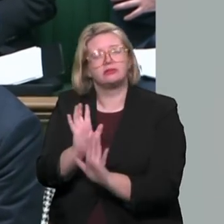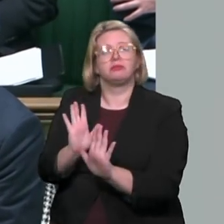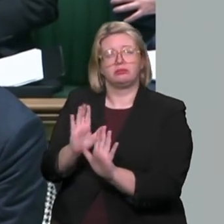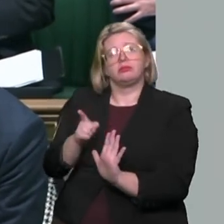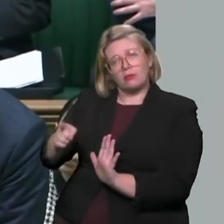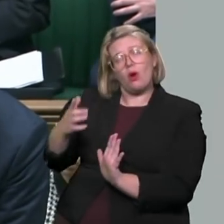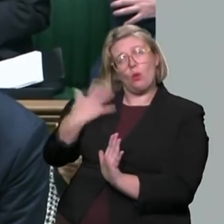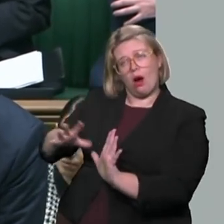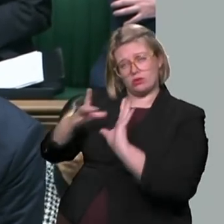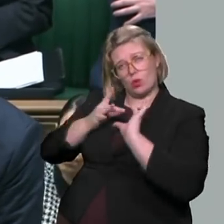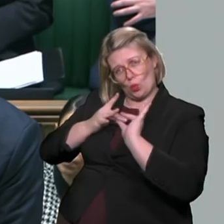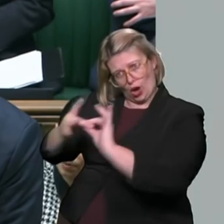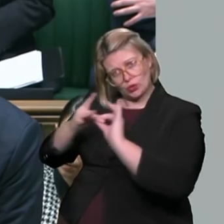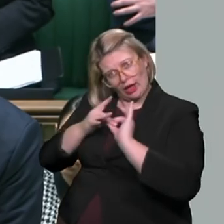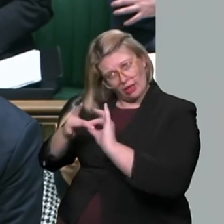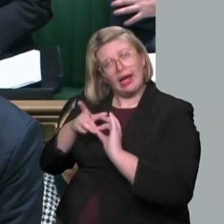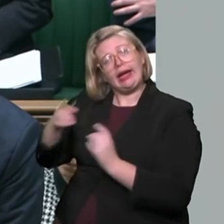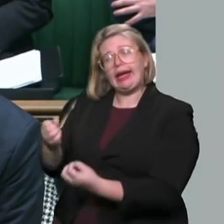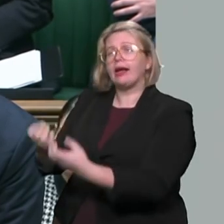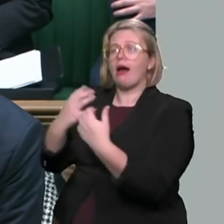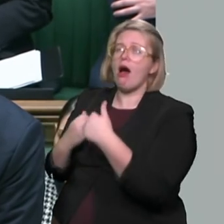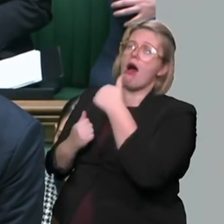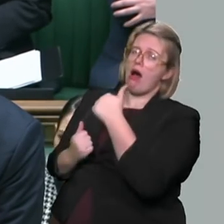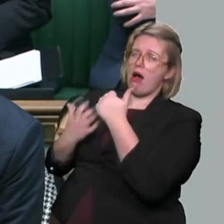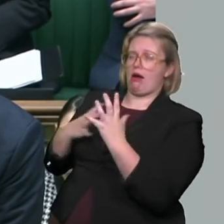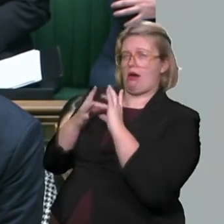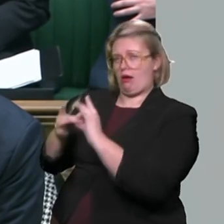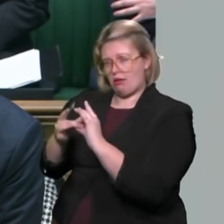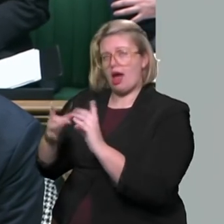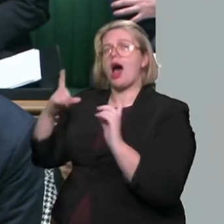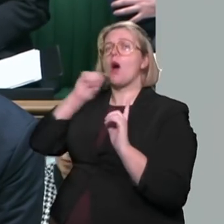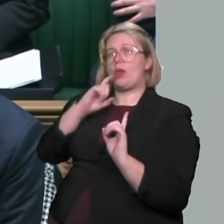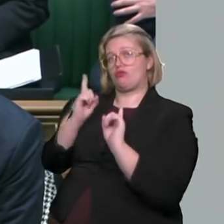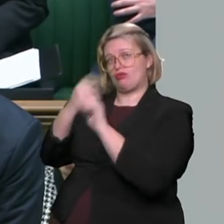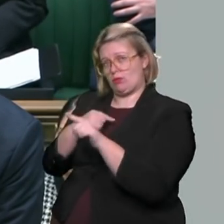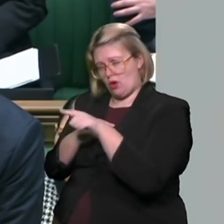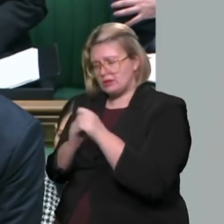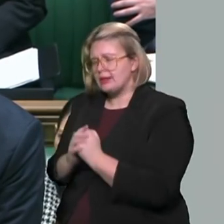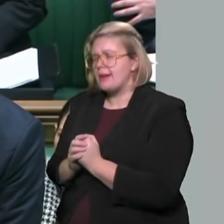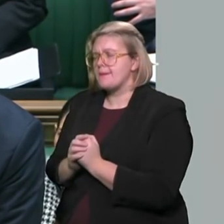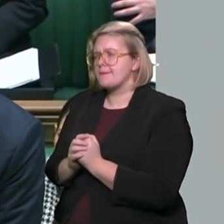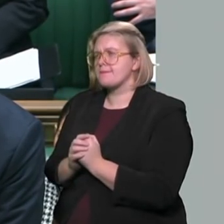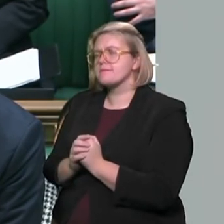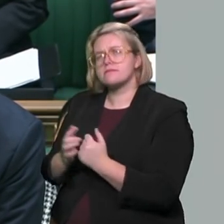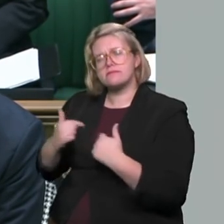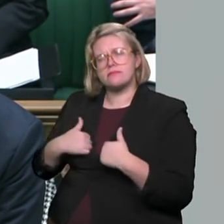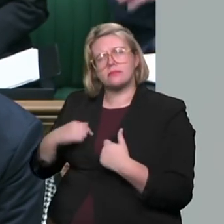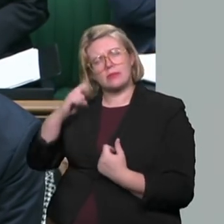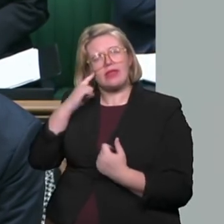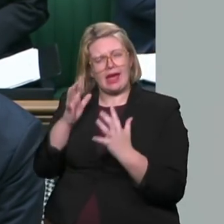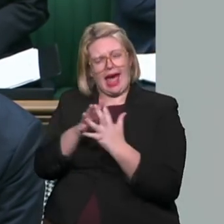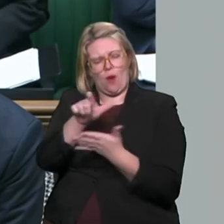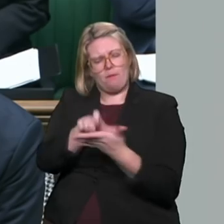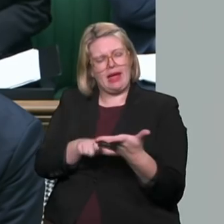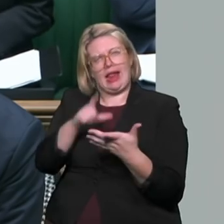which he began his questioning, I can tell him that we will continue to look at ways in which we can